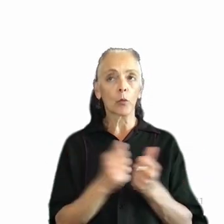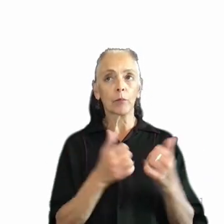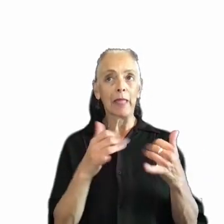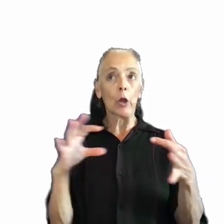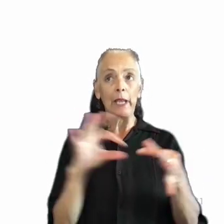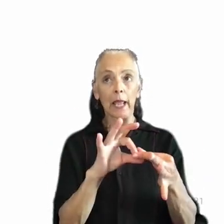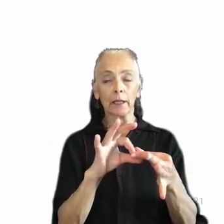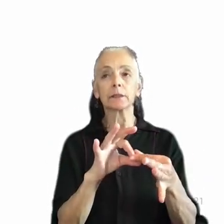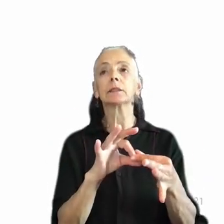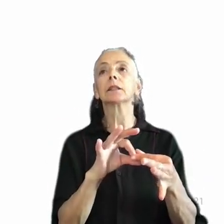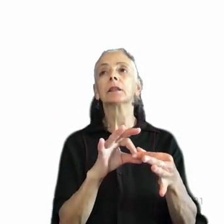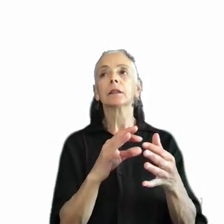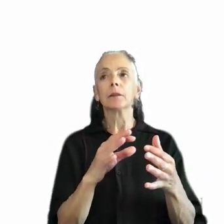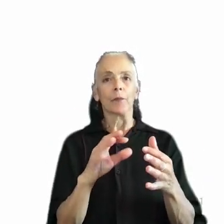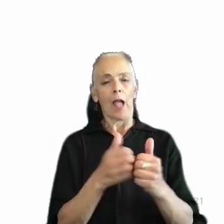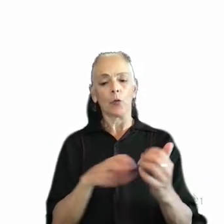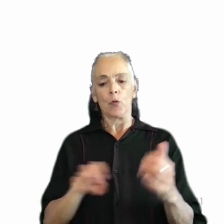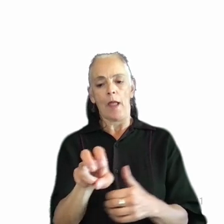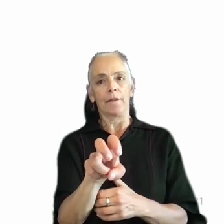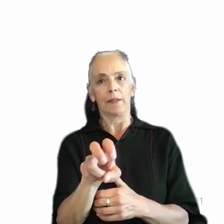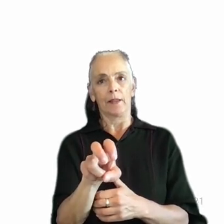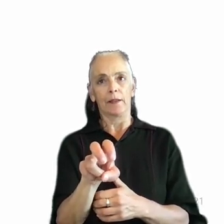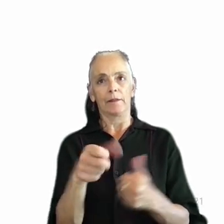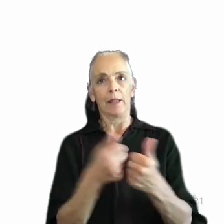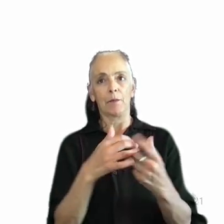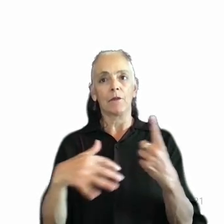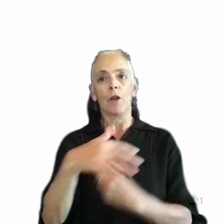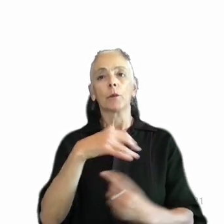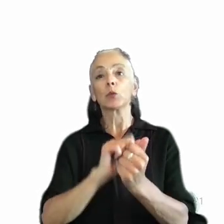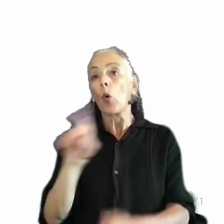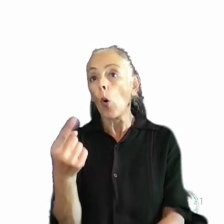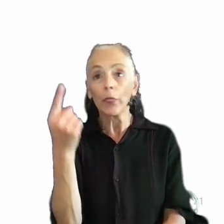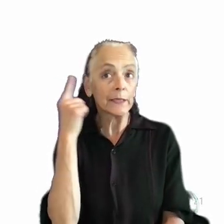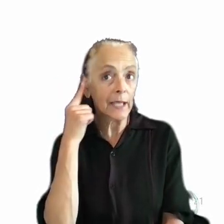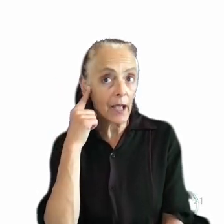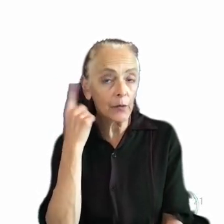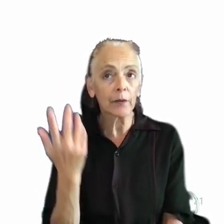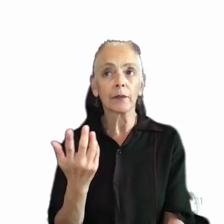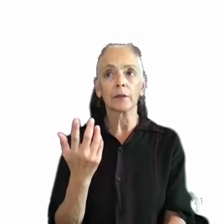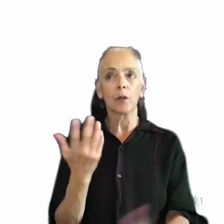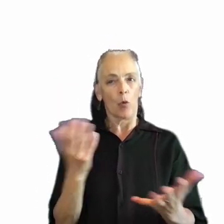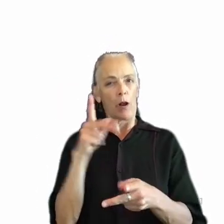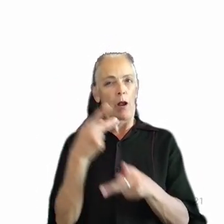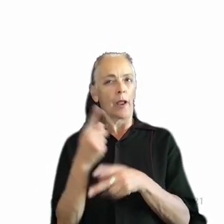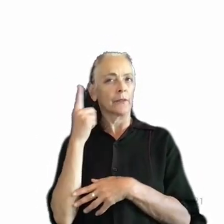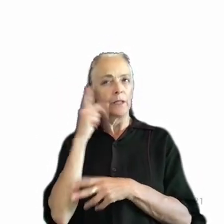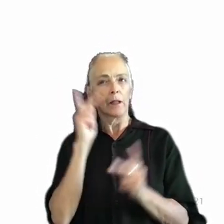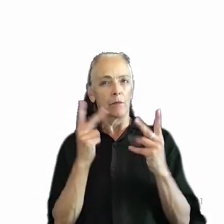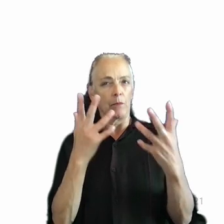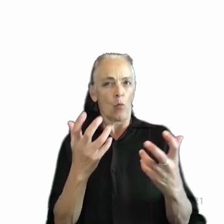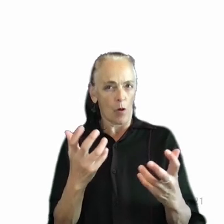things about how to navigate in game environments using only sound and what kinds of sounds people are looking for,